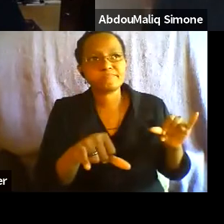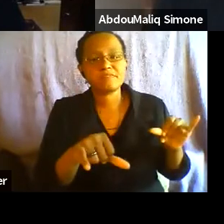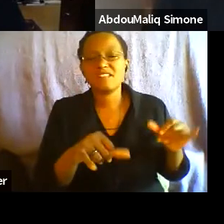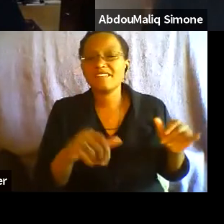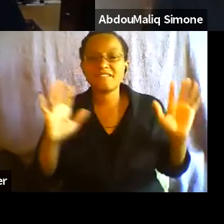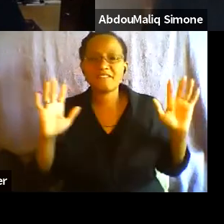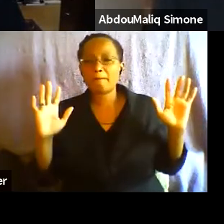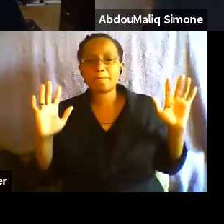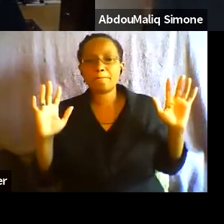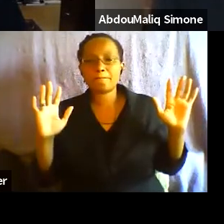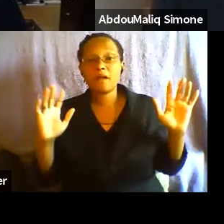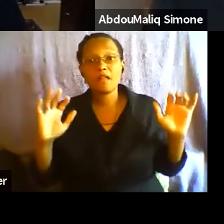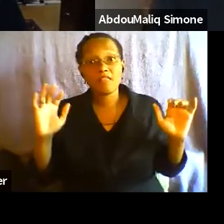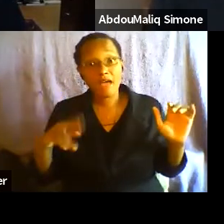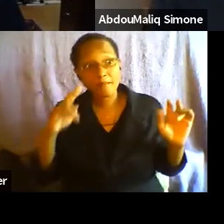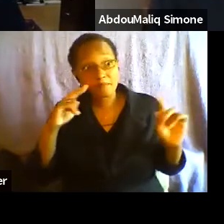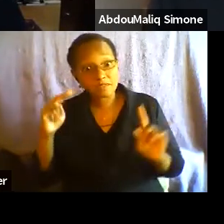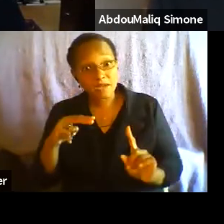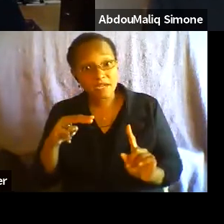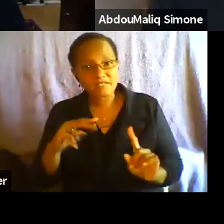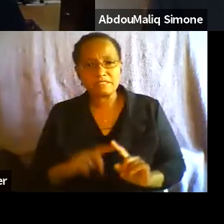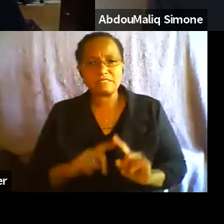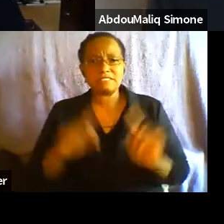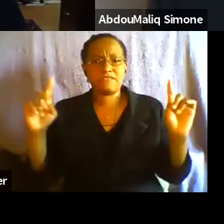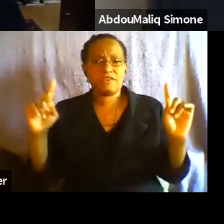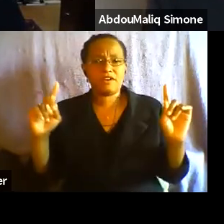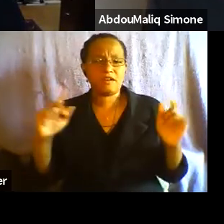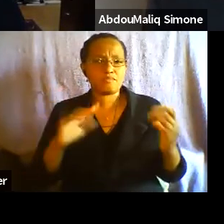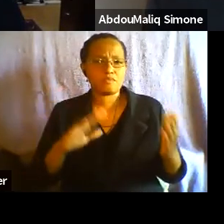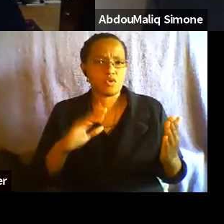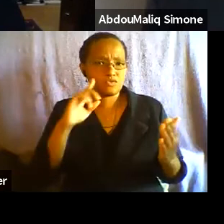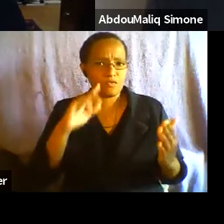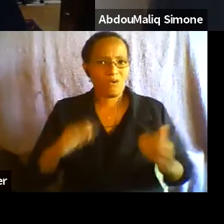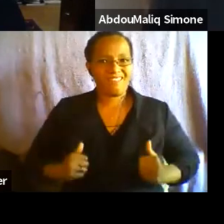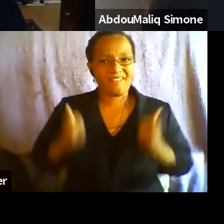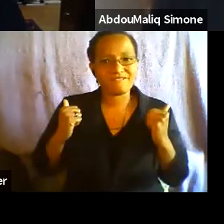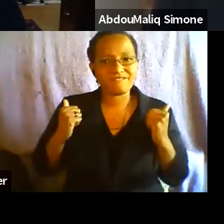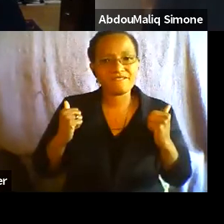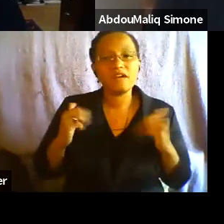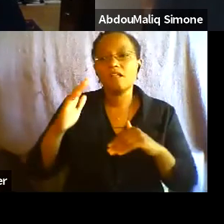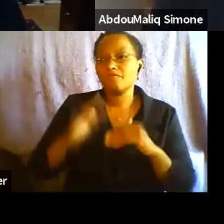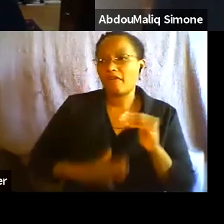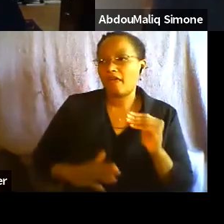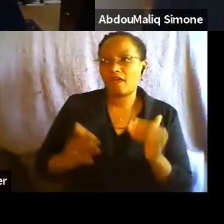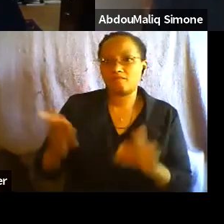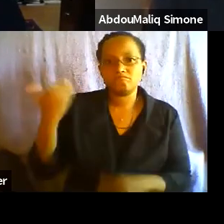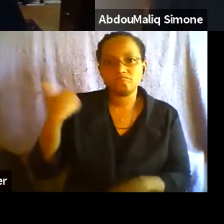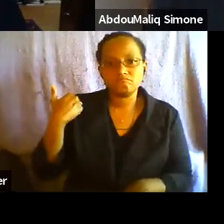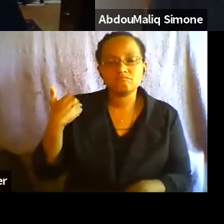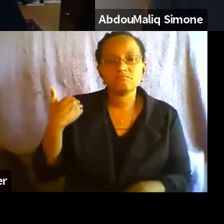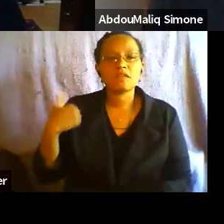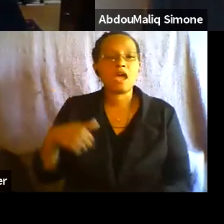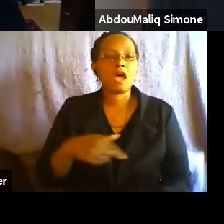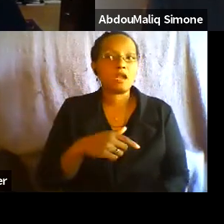kind of orientation to inhabitation that I think we don't know exactly where it